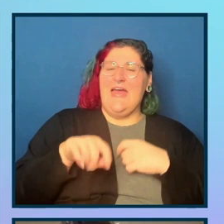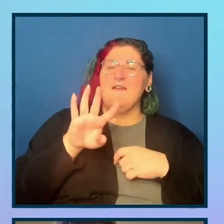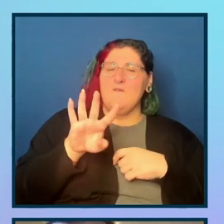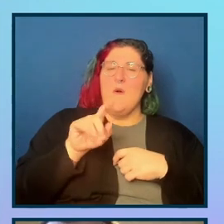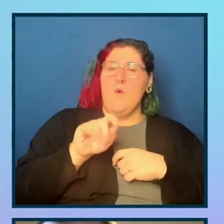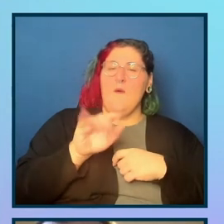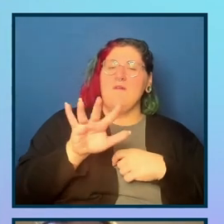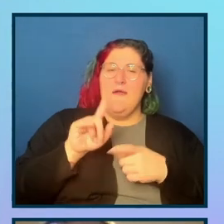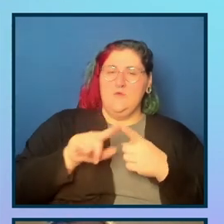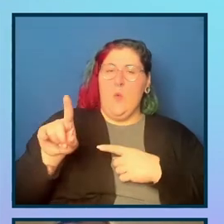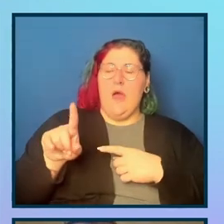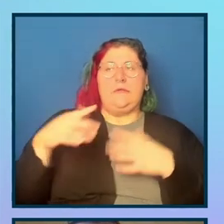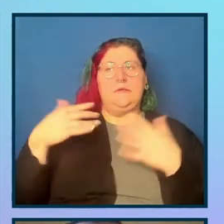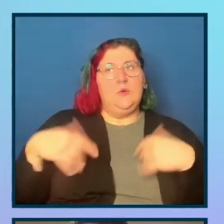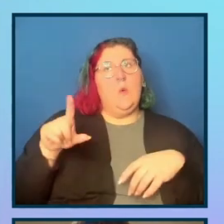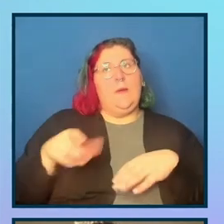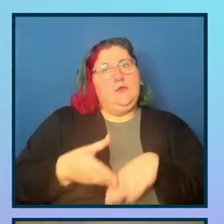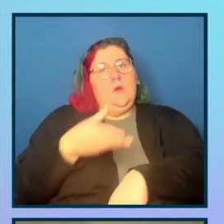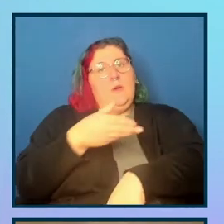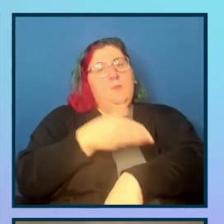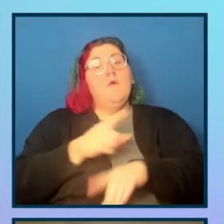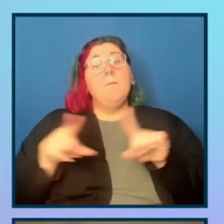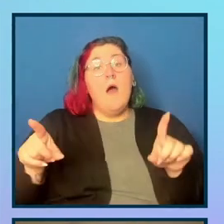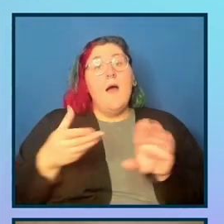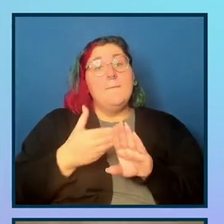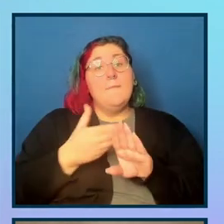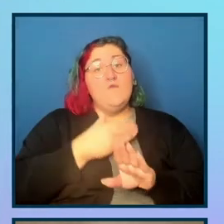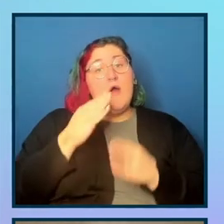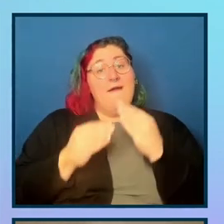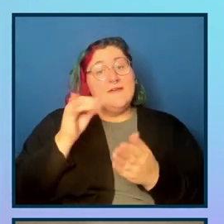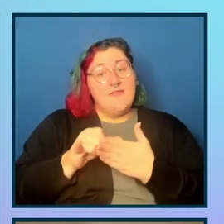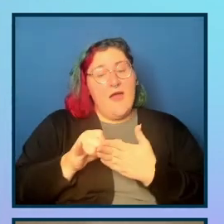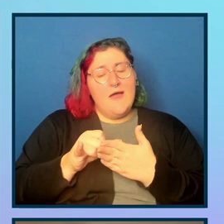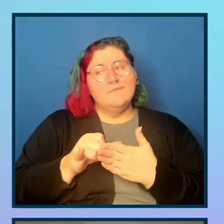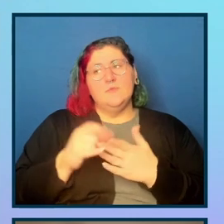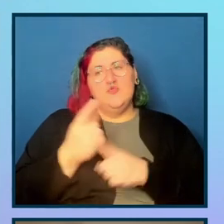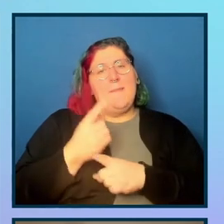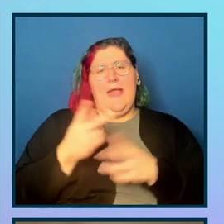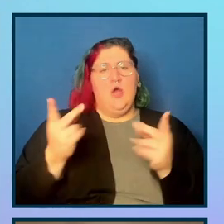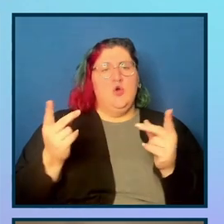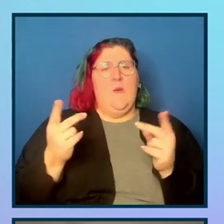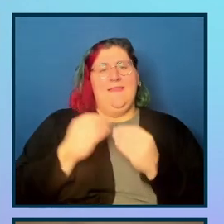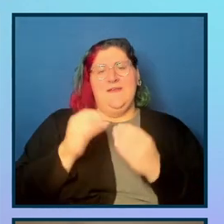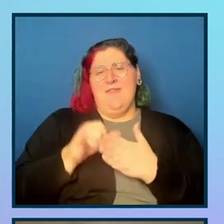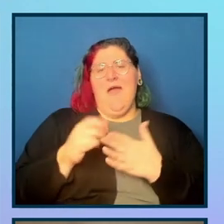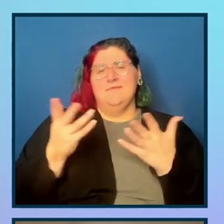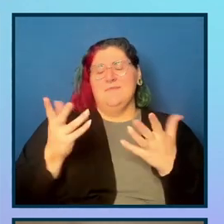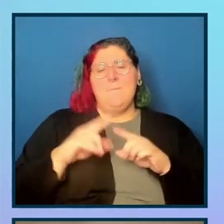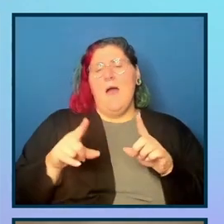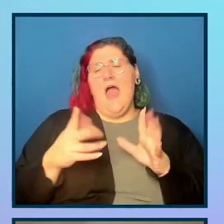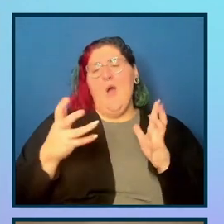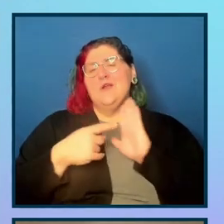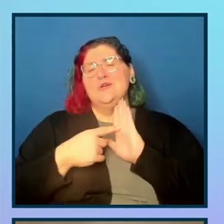we have some work to do. But before I fix them, normally I'll just quickly fix these. But we have some other cool tools to show off.